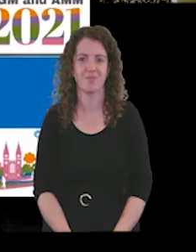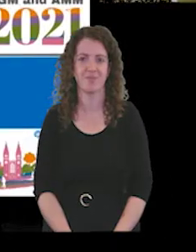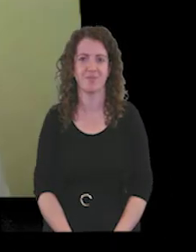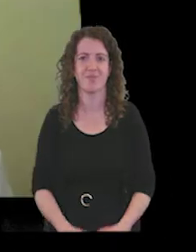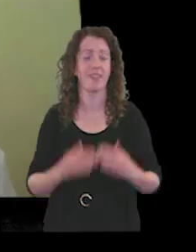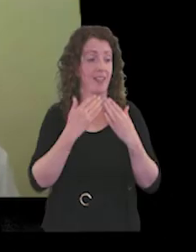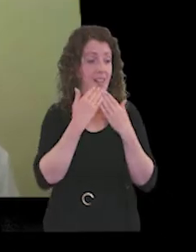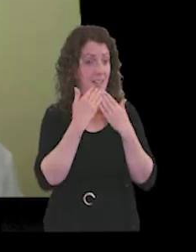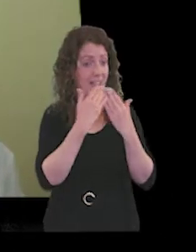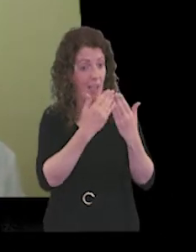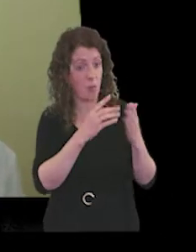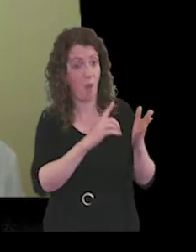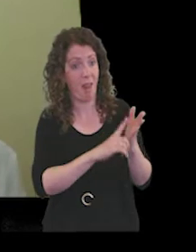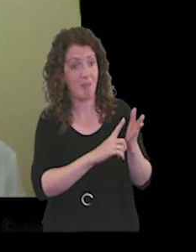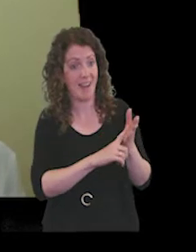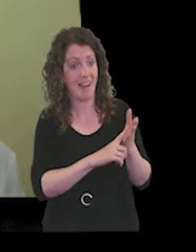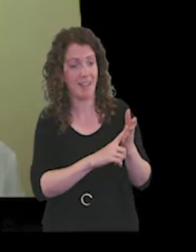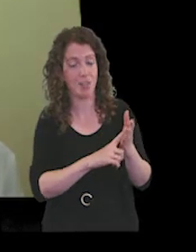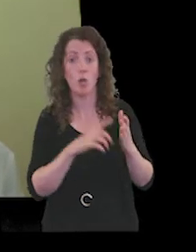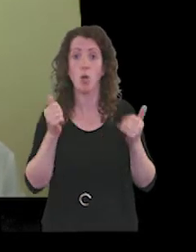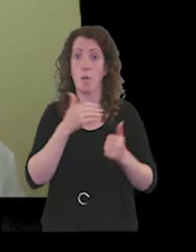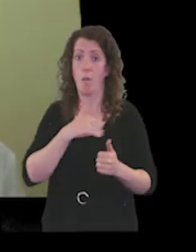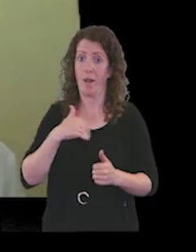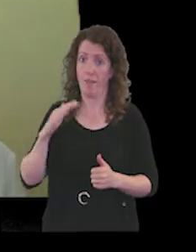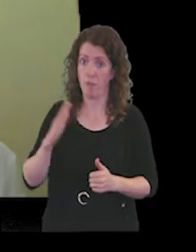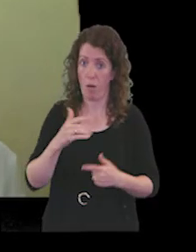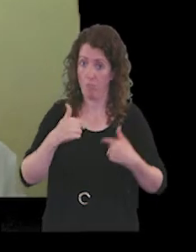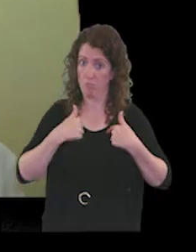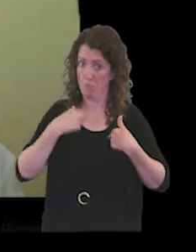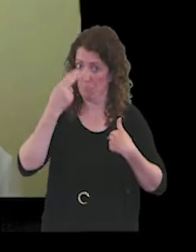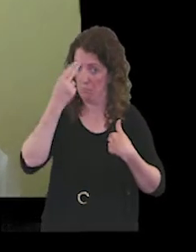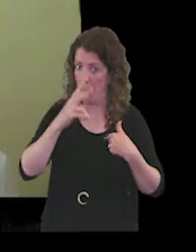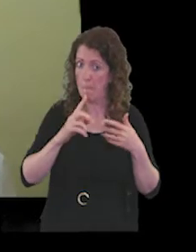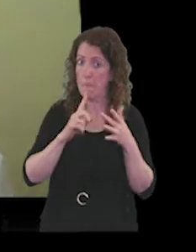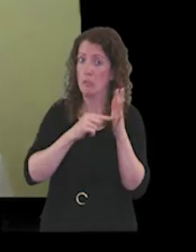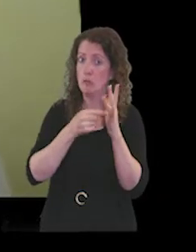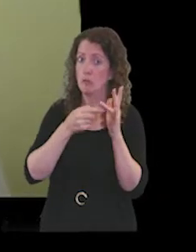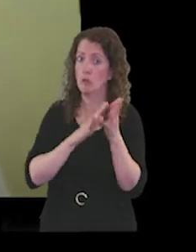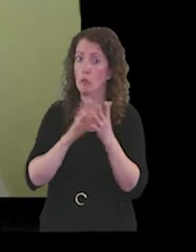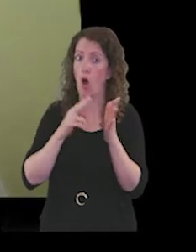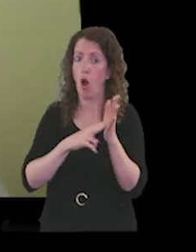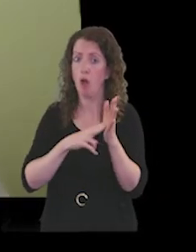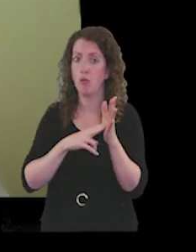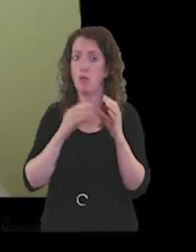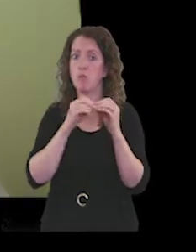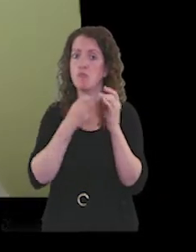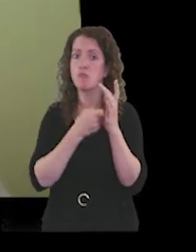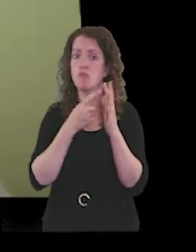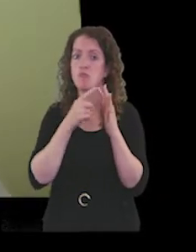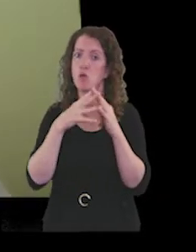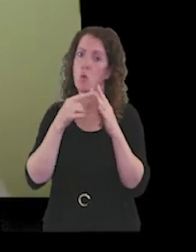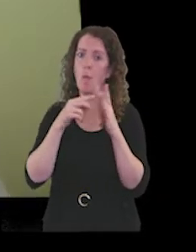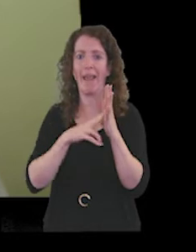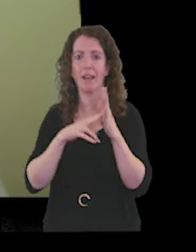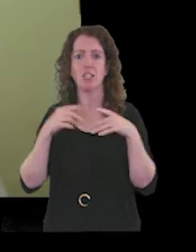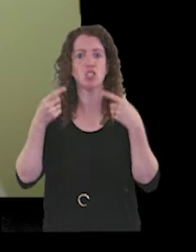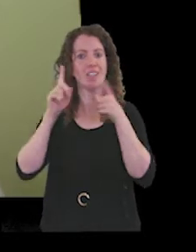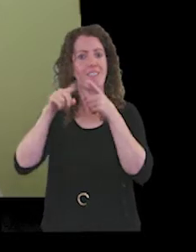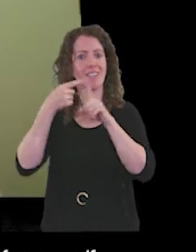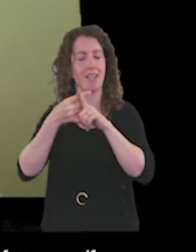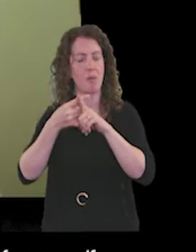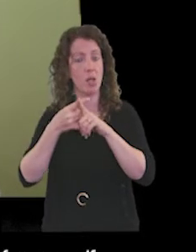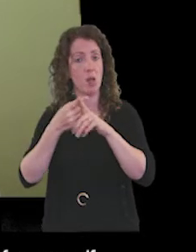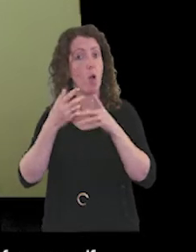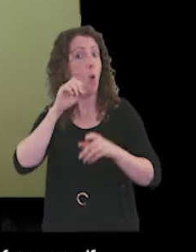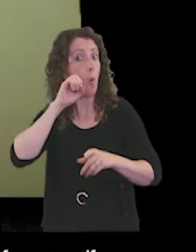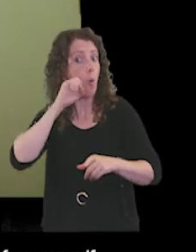Thanks, Lorraine. Morning, everybody. John Bruin, Chief Executive. And be nice to able to say lovely to see you